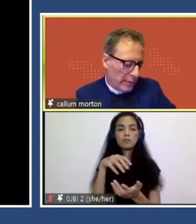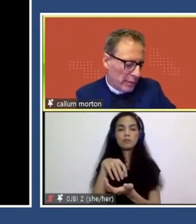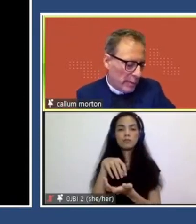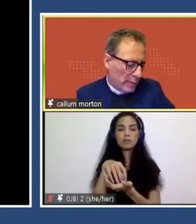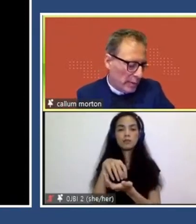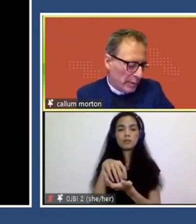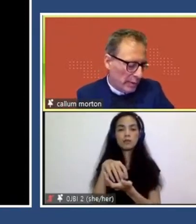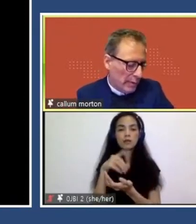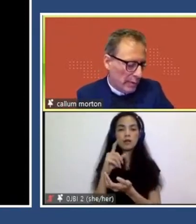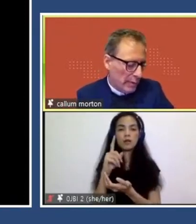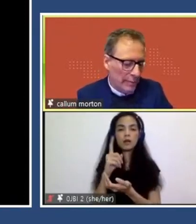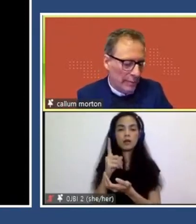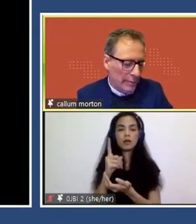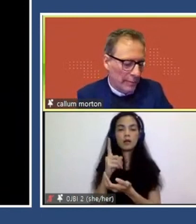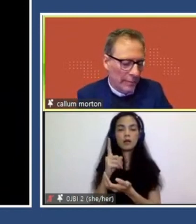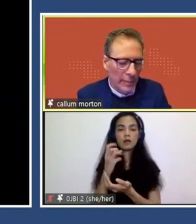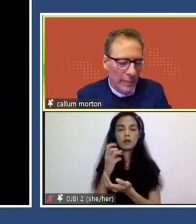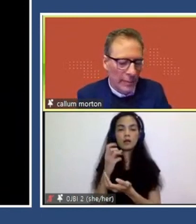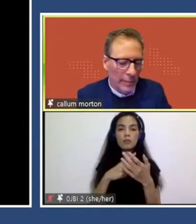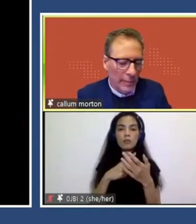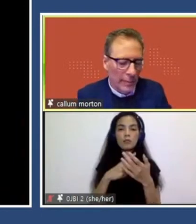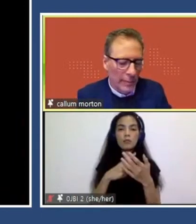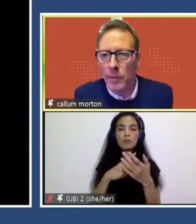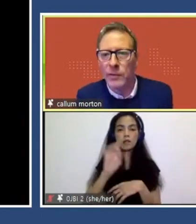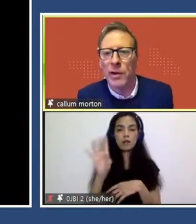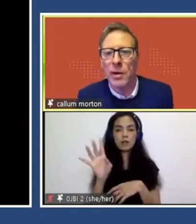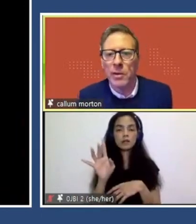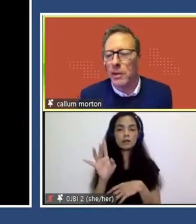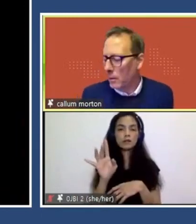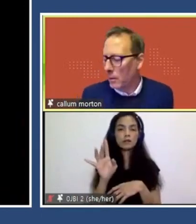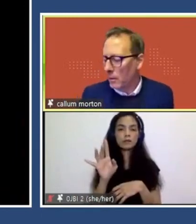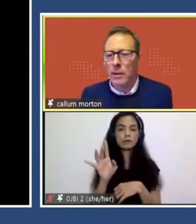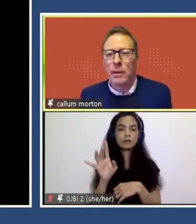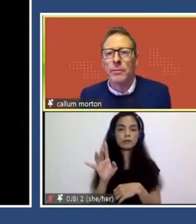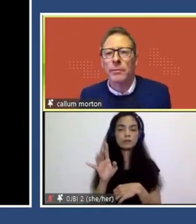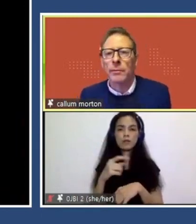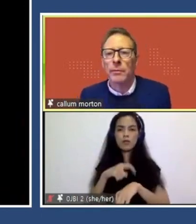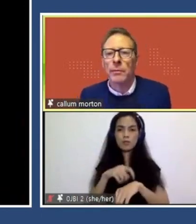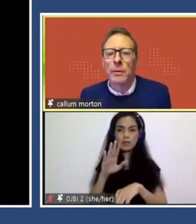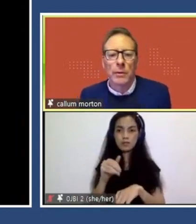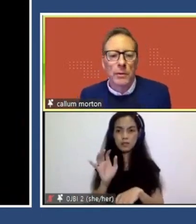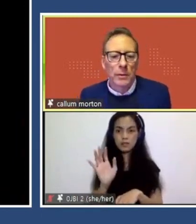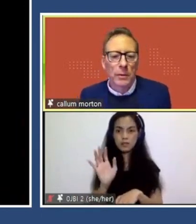a couple of, a few of those projects, um, quickly. don't know how I'm going for time actually. Um.